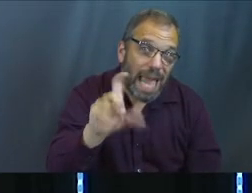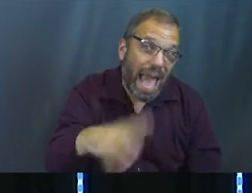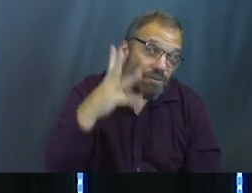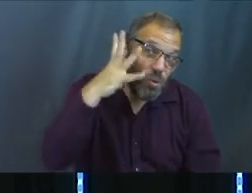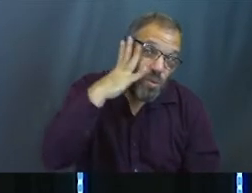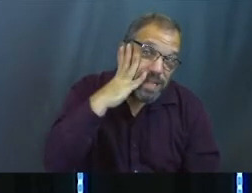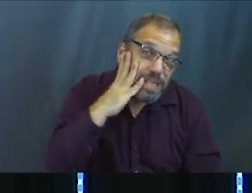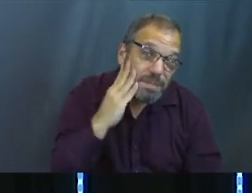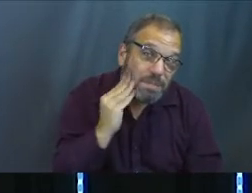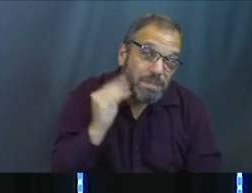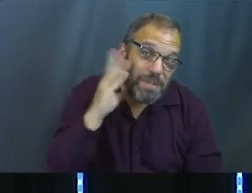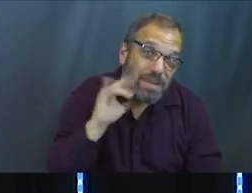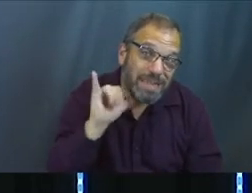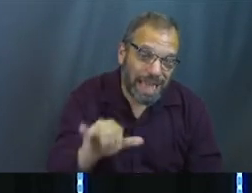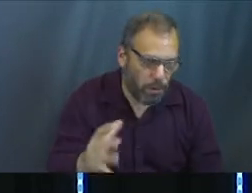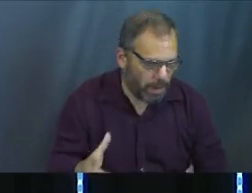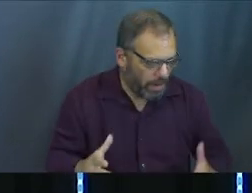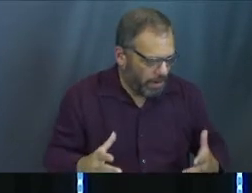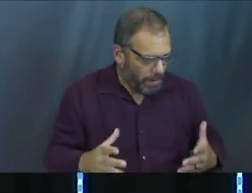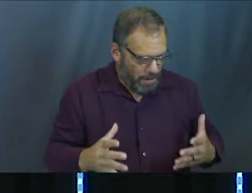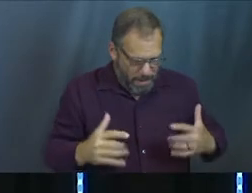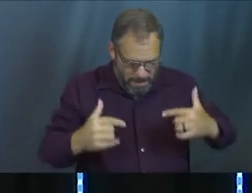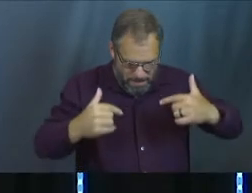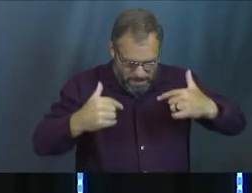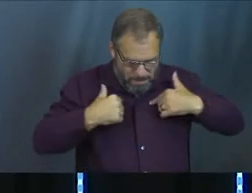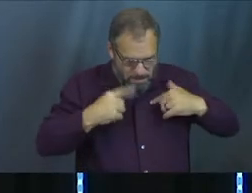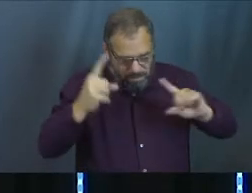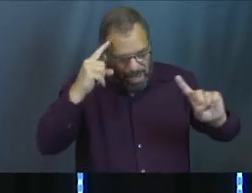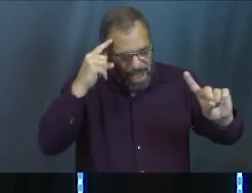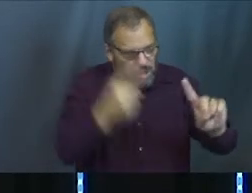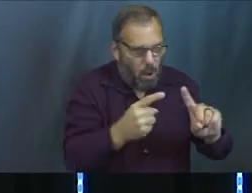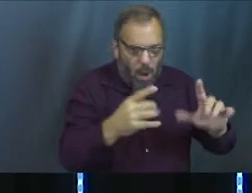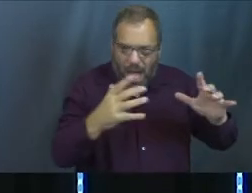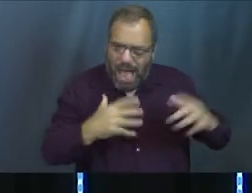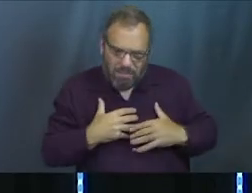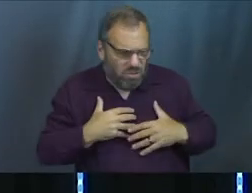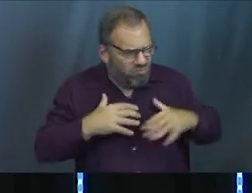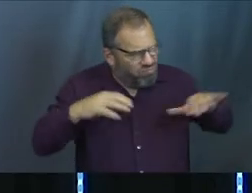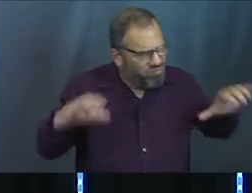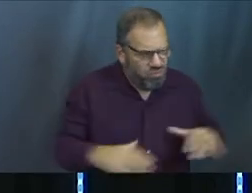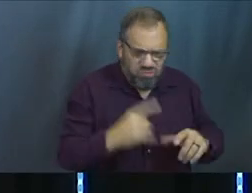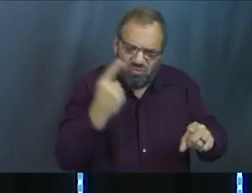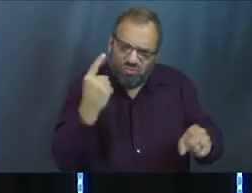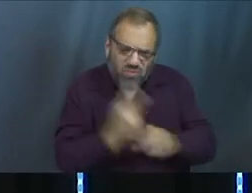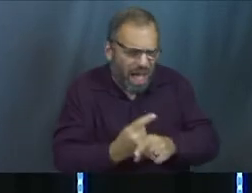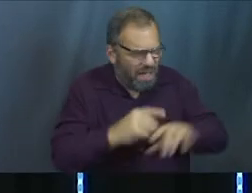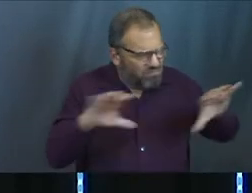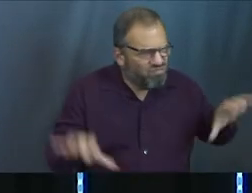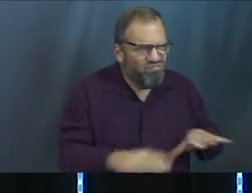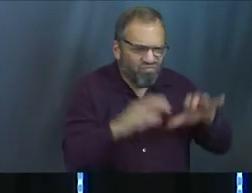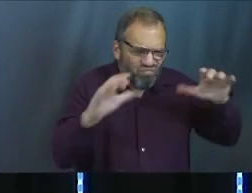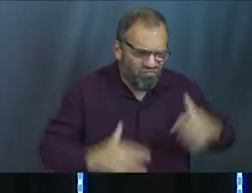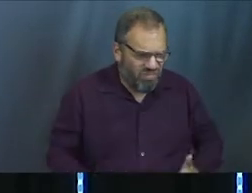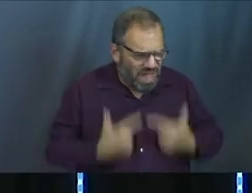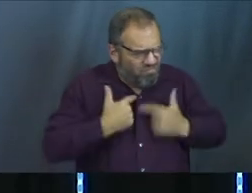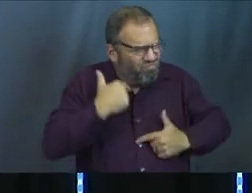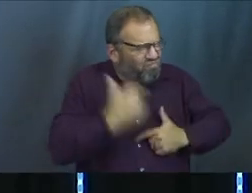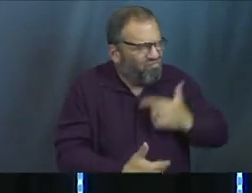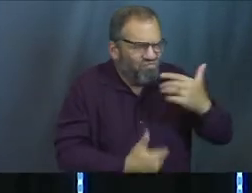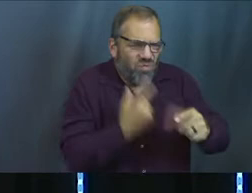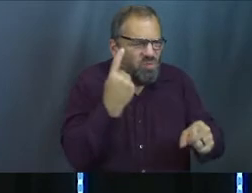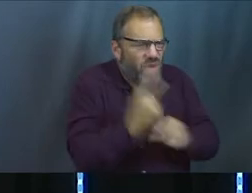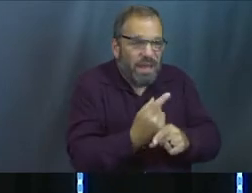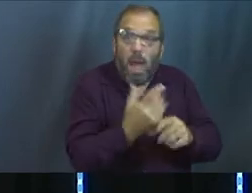experienced something like that where your goal, what you're doing is you're just striving to do the right thing?